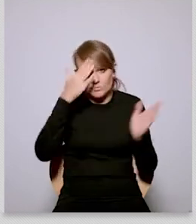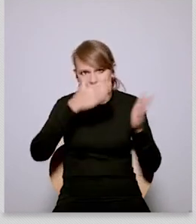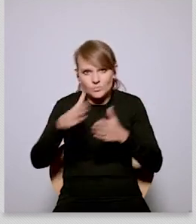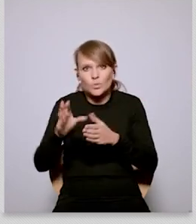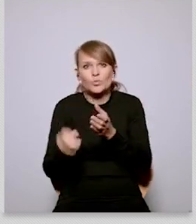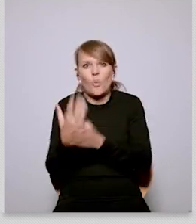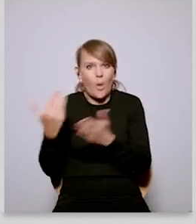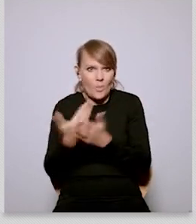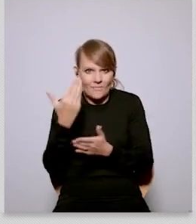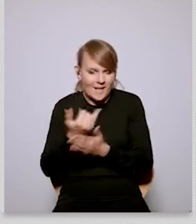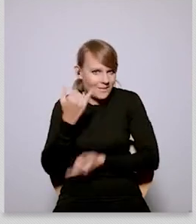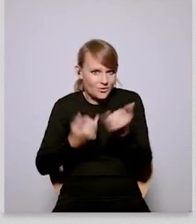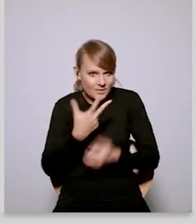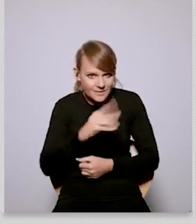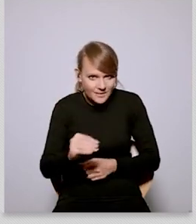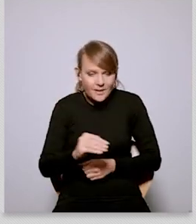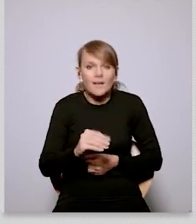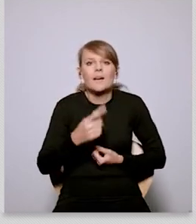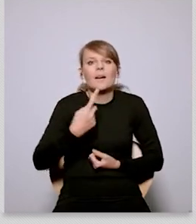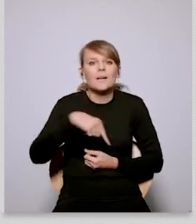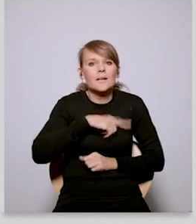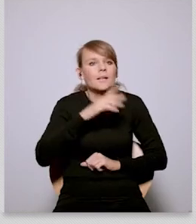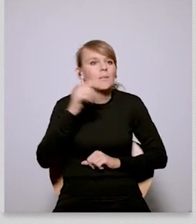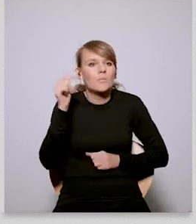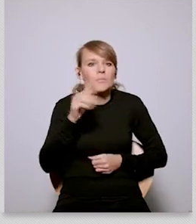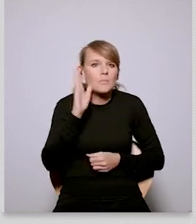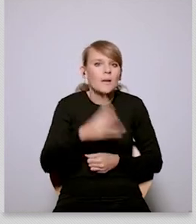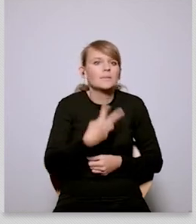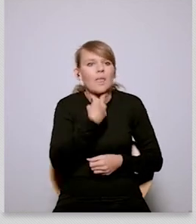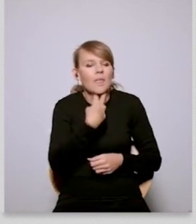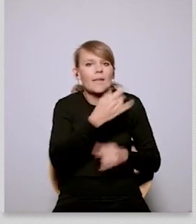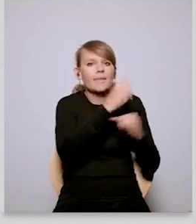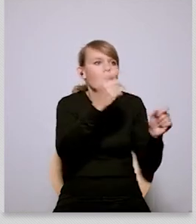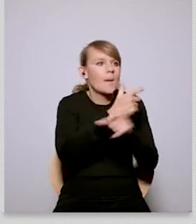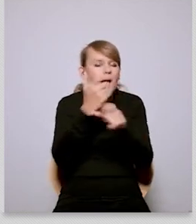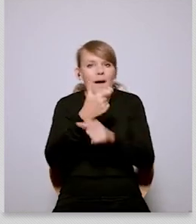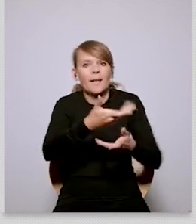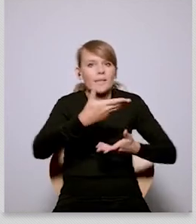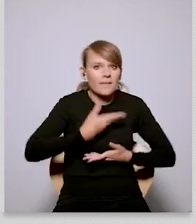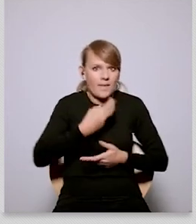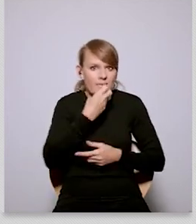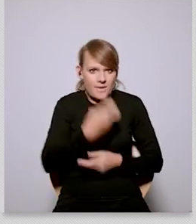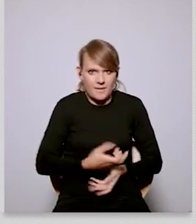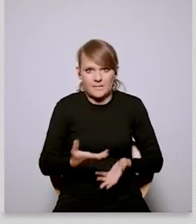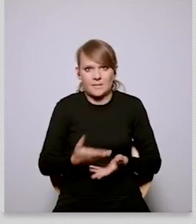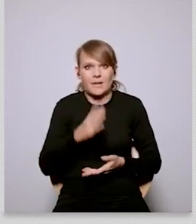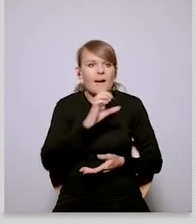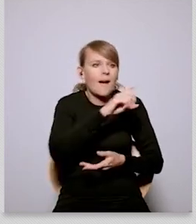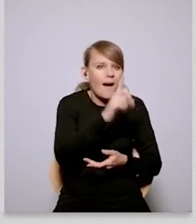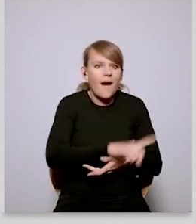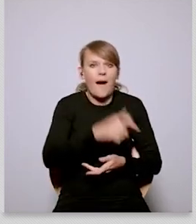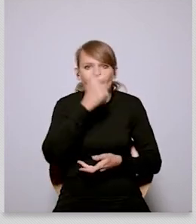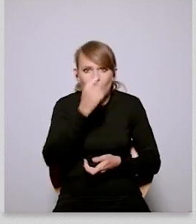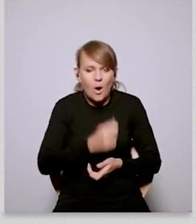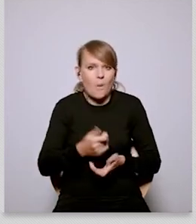is clear if we uh don't undergo transition towards more renewable energy sources